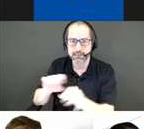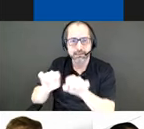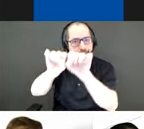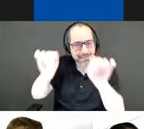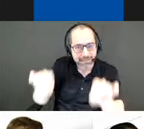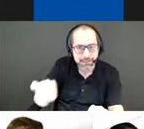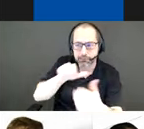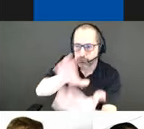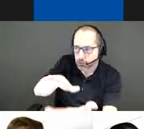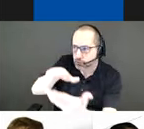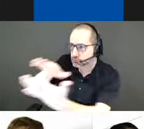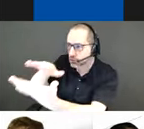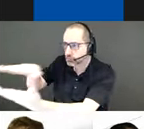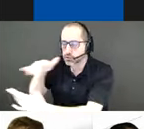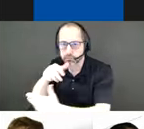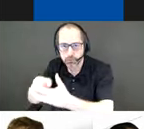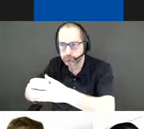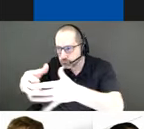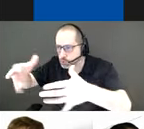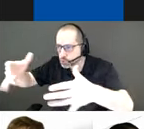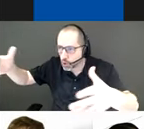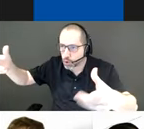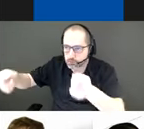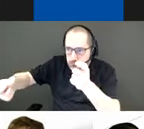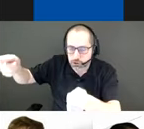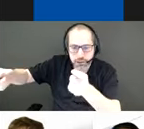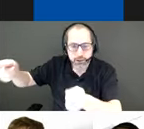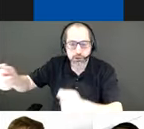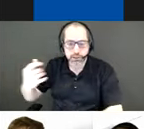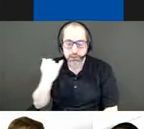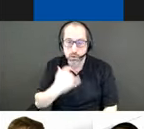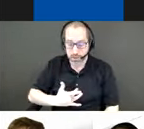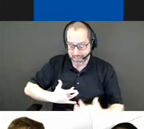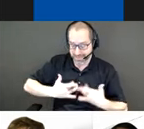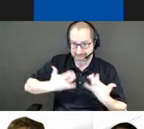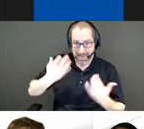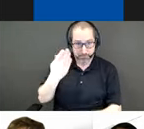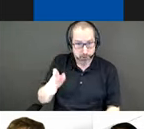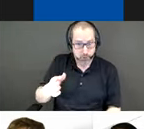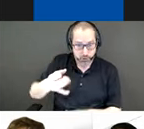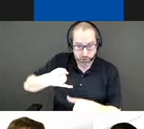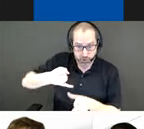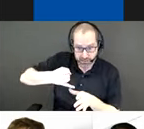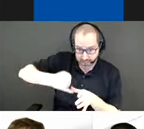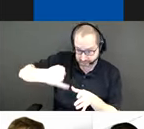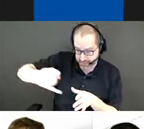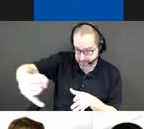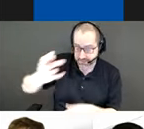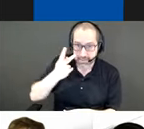expansion. The extent of the prototype indicated within the light blue dashed line meets the competition requirements.